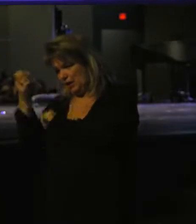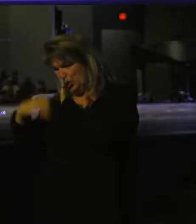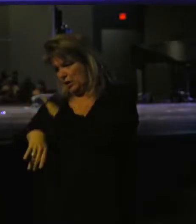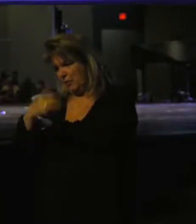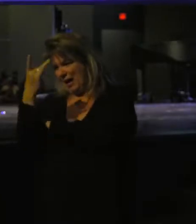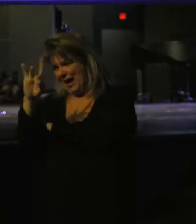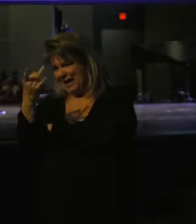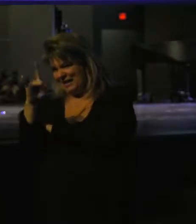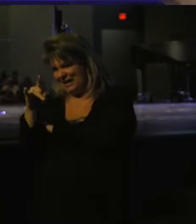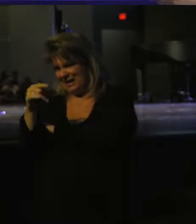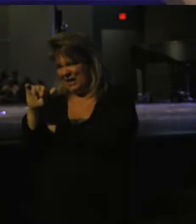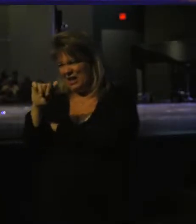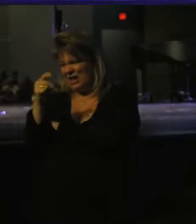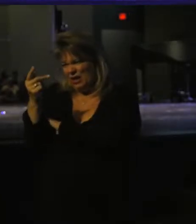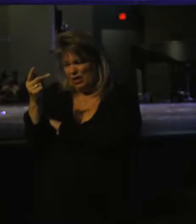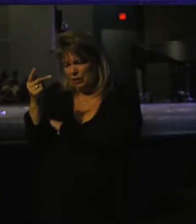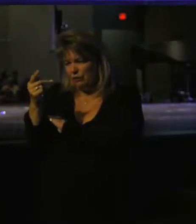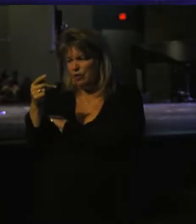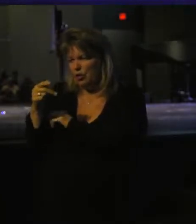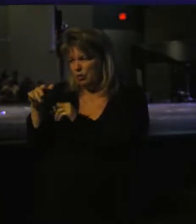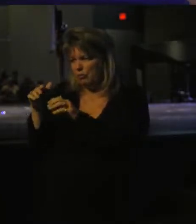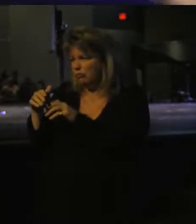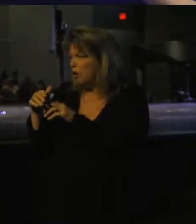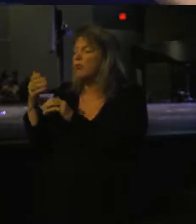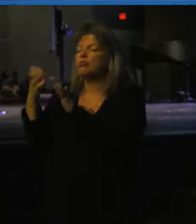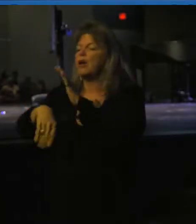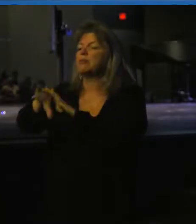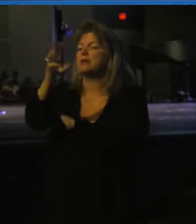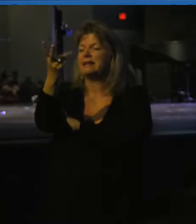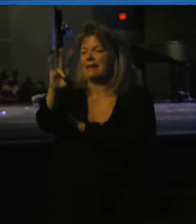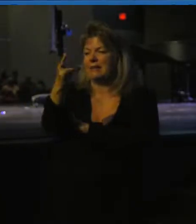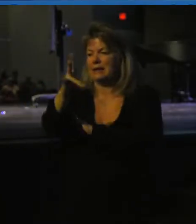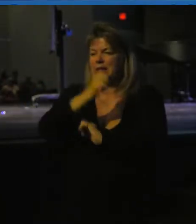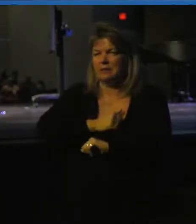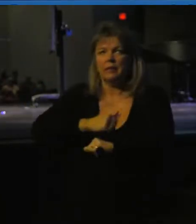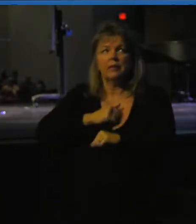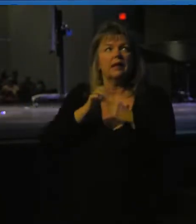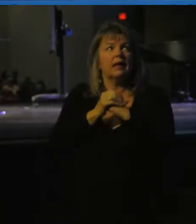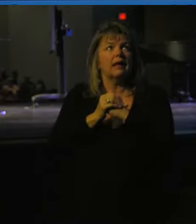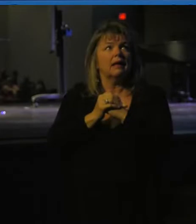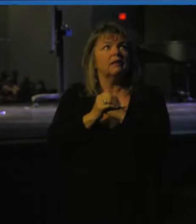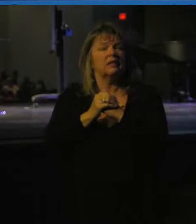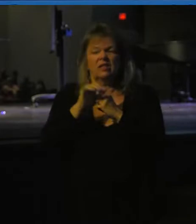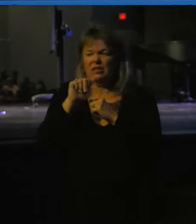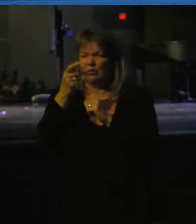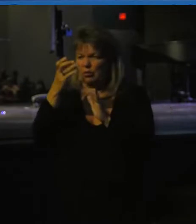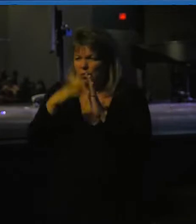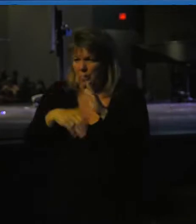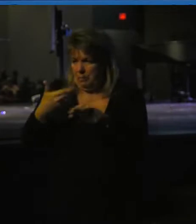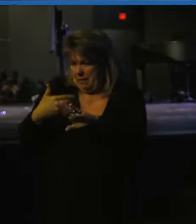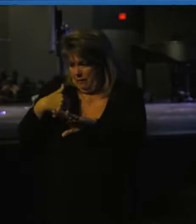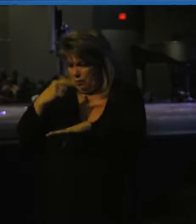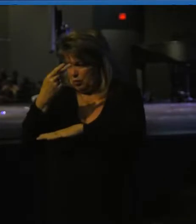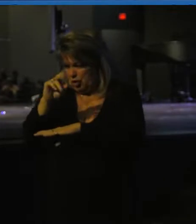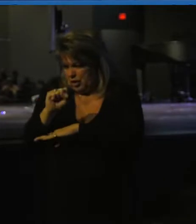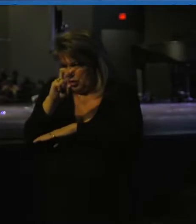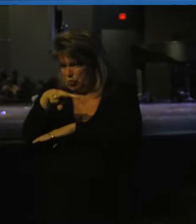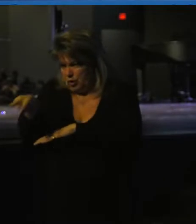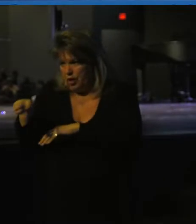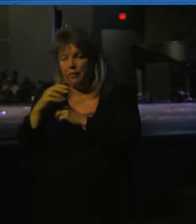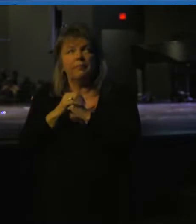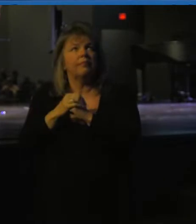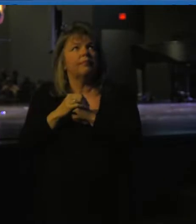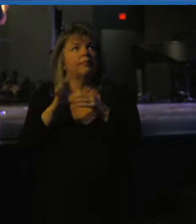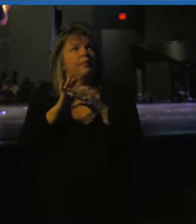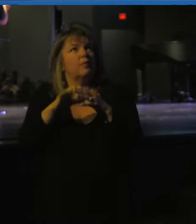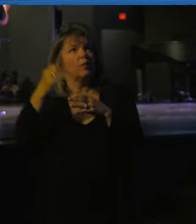18, just a few, just a handful, Genesis chapter 17, my apologies, just a handful of chapters before Genesis 22. And this